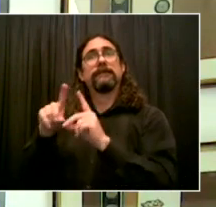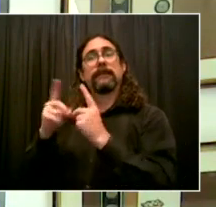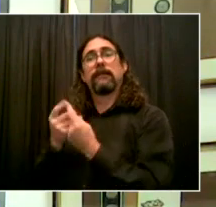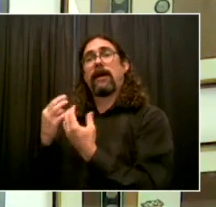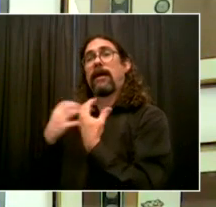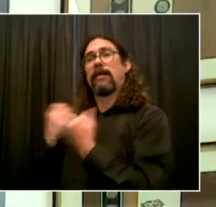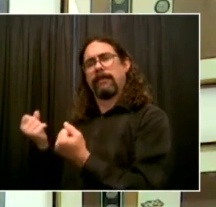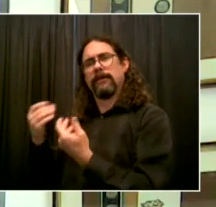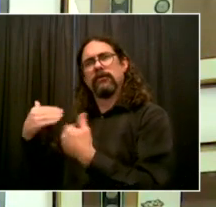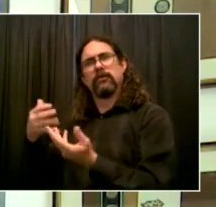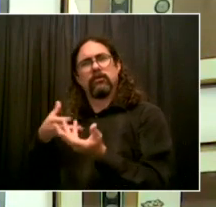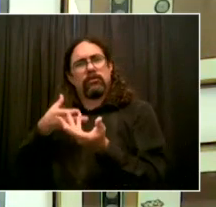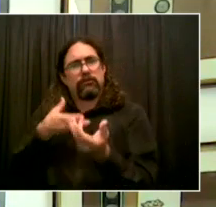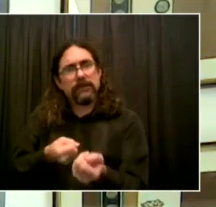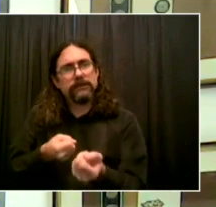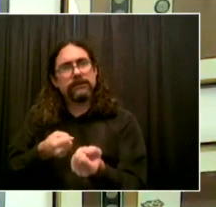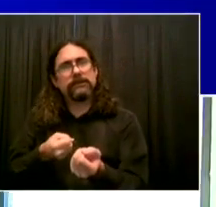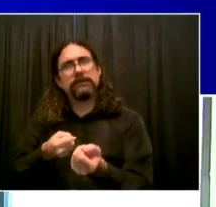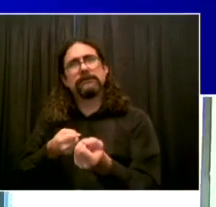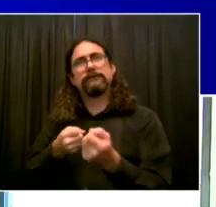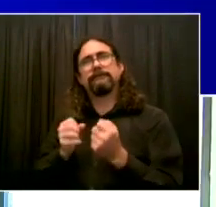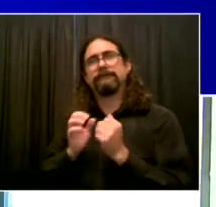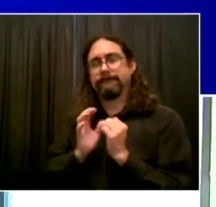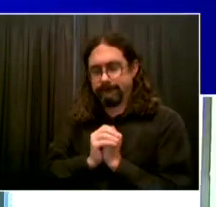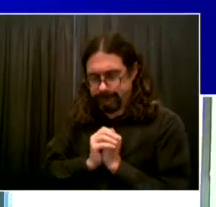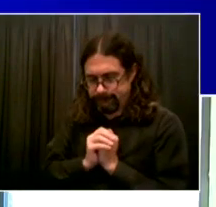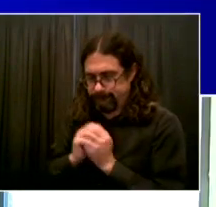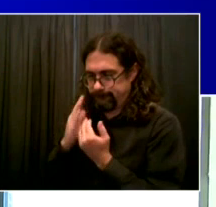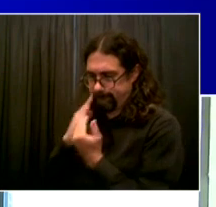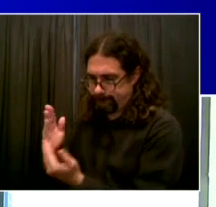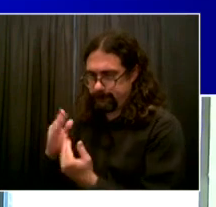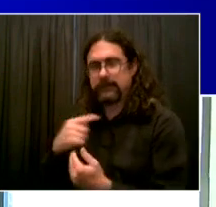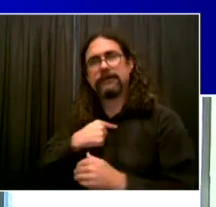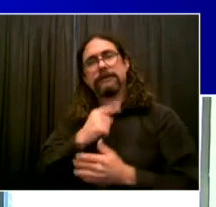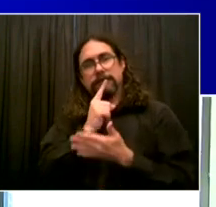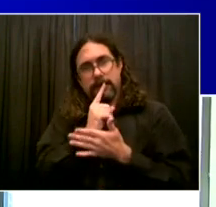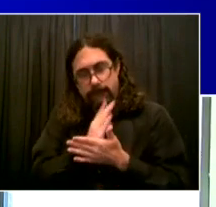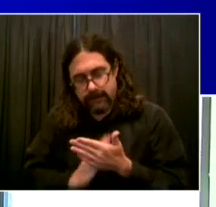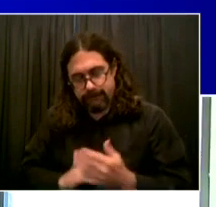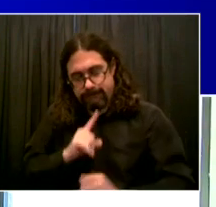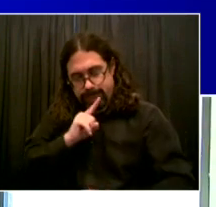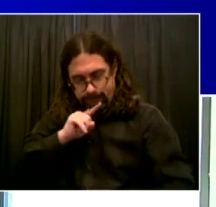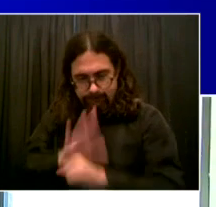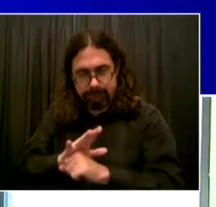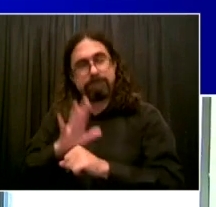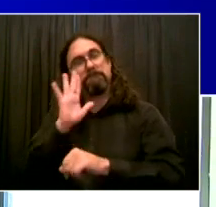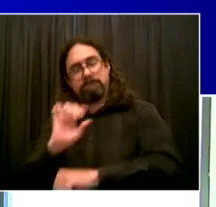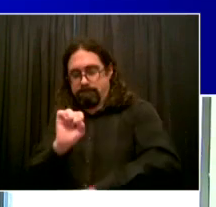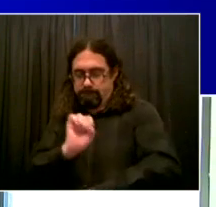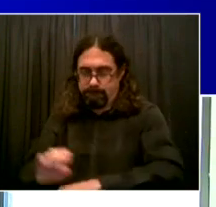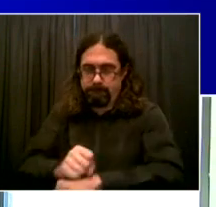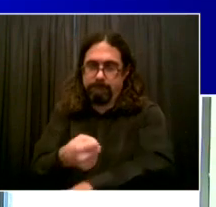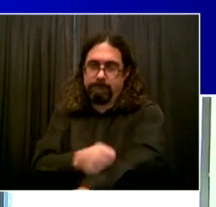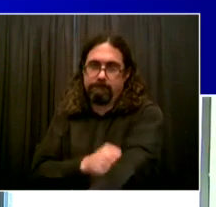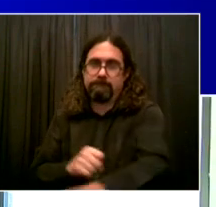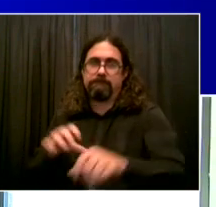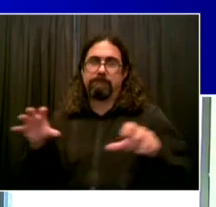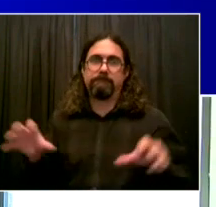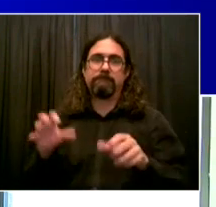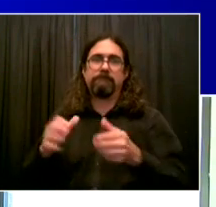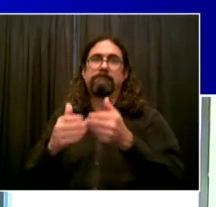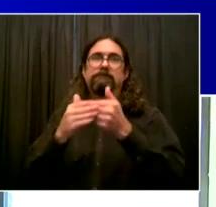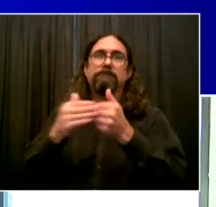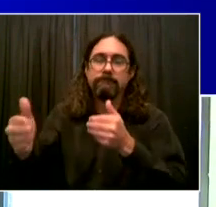making it a success. Thank you. Thank you so much, Doctor. I appreciate deeply that commitment that's coming through,